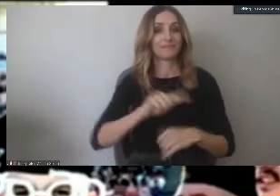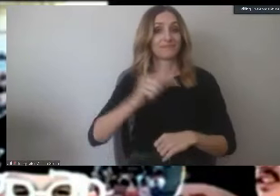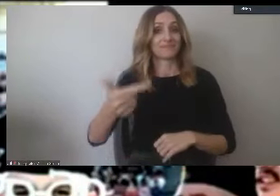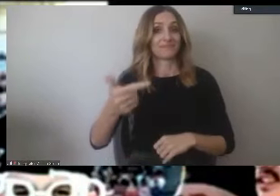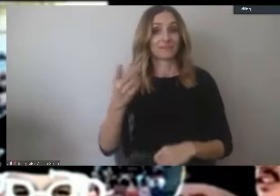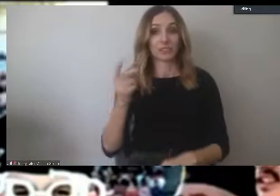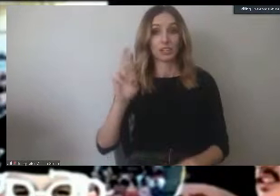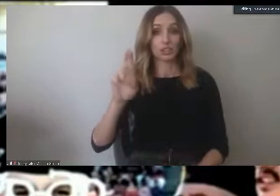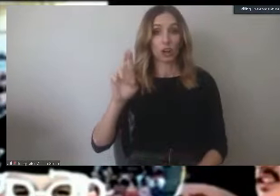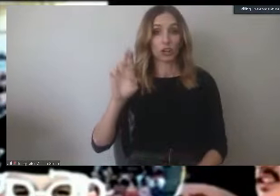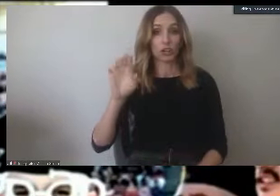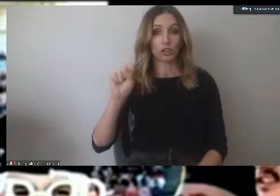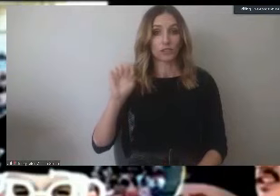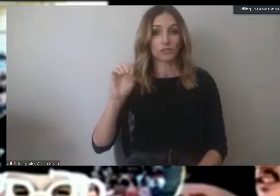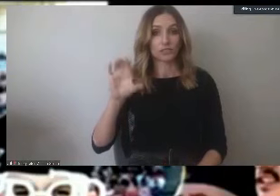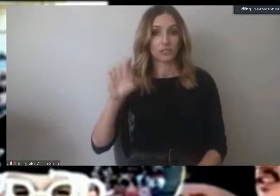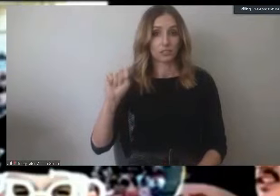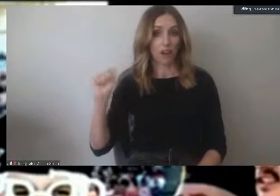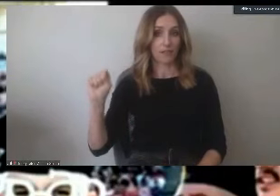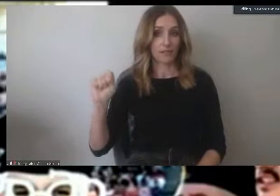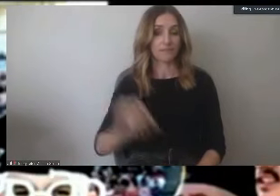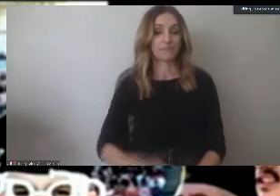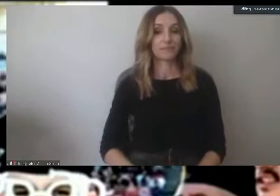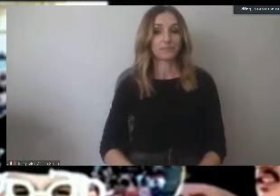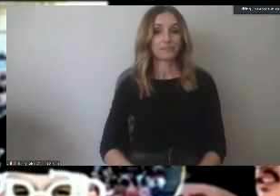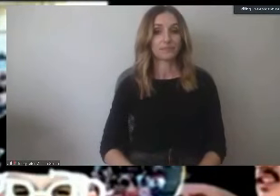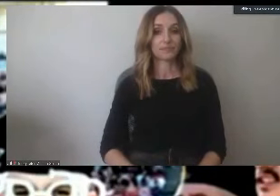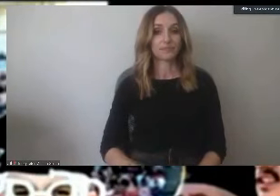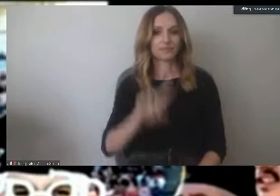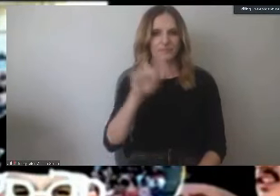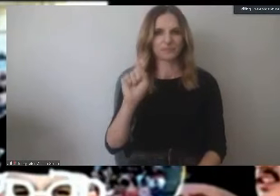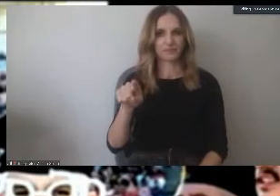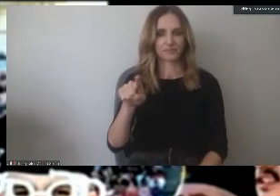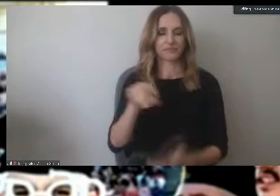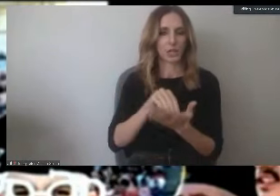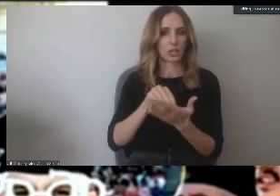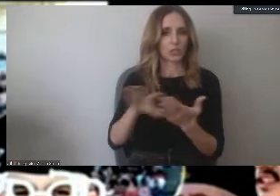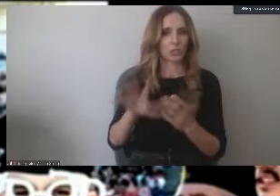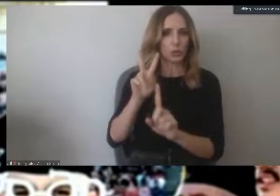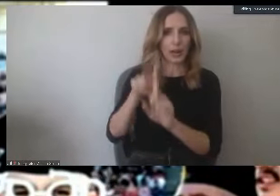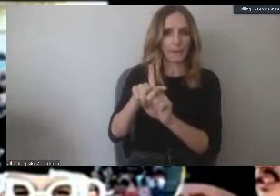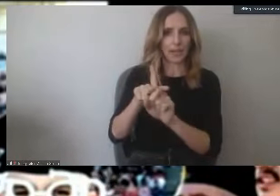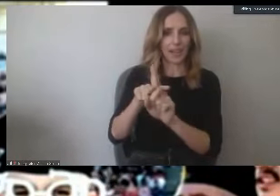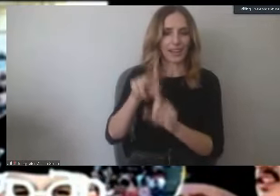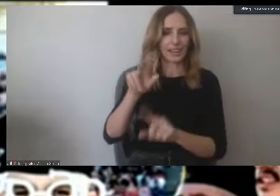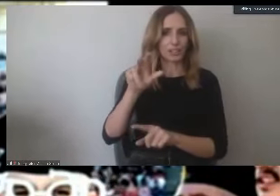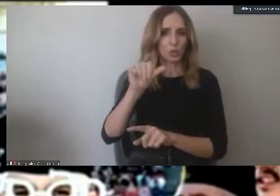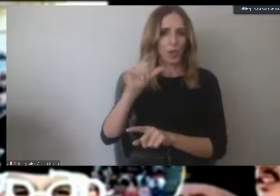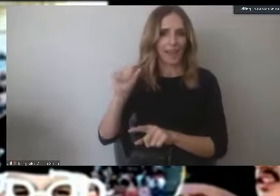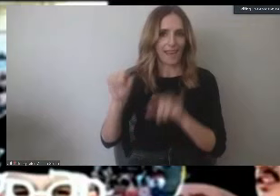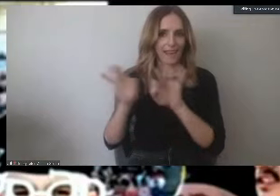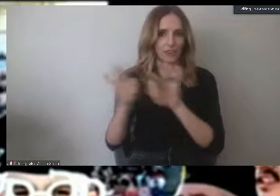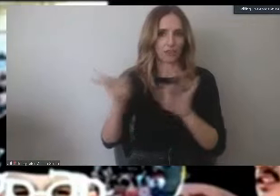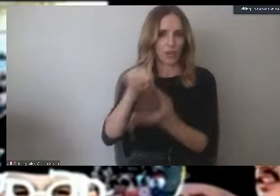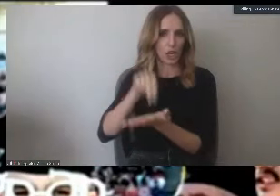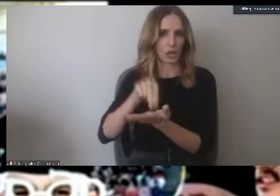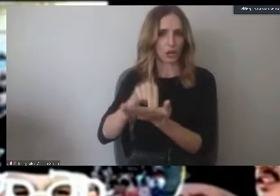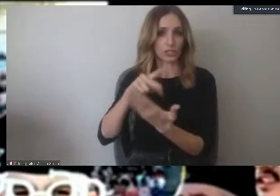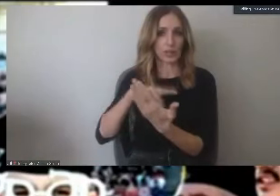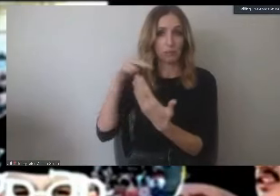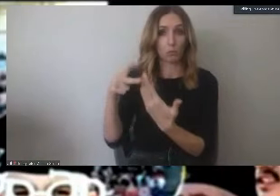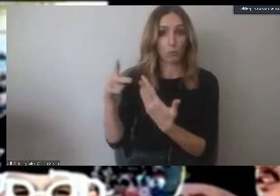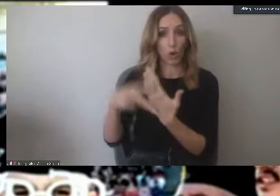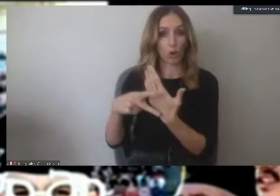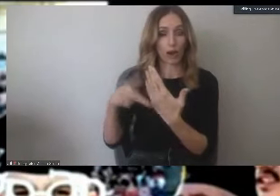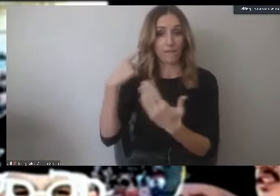Dr. Scott. For those students who applied to the Associate Nursing Degree Program for fall 2020, are they